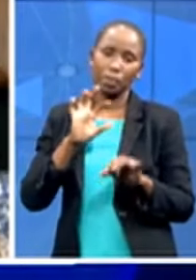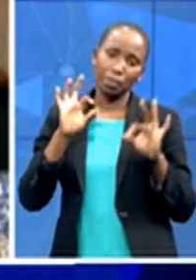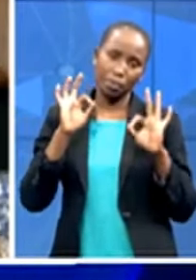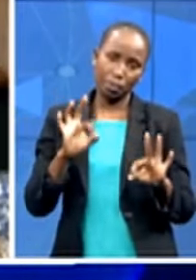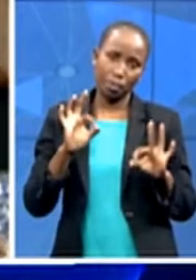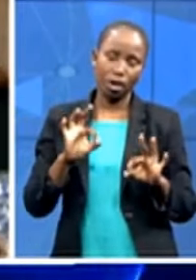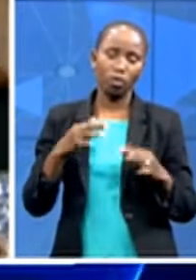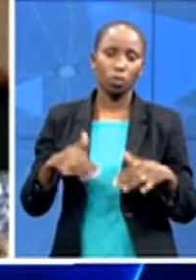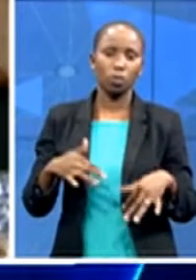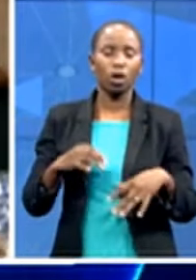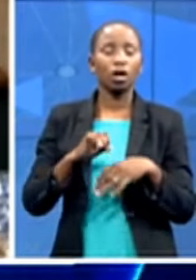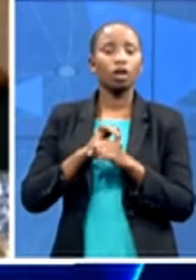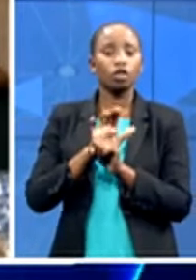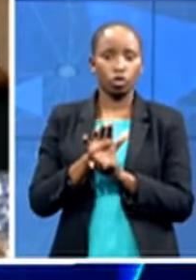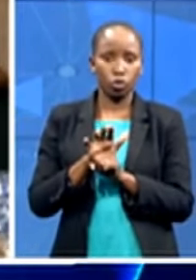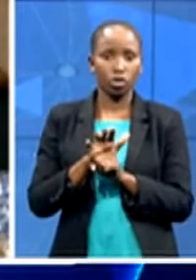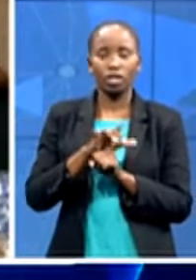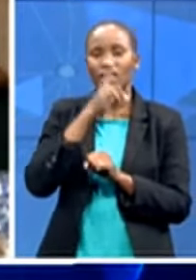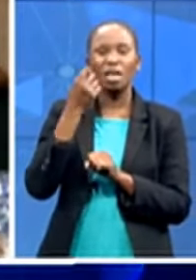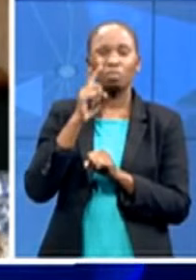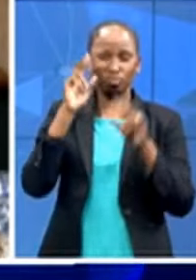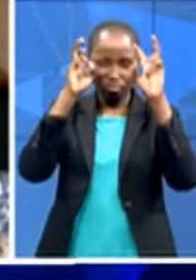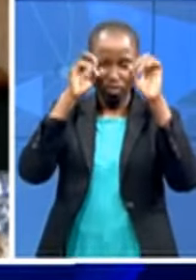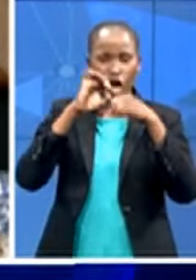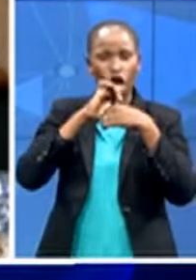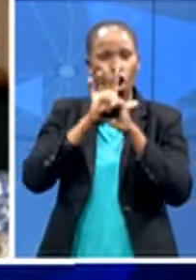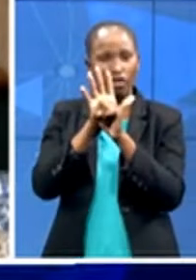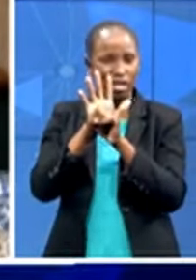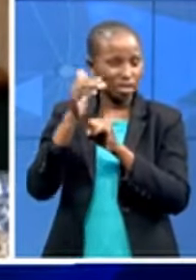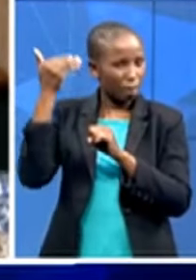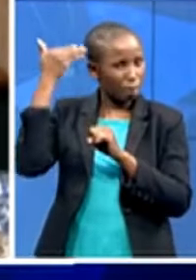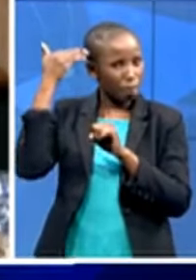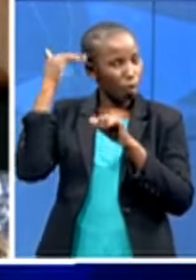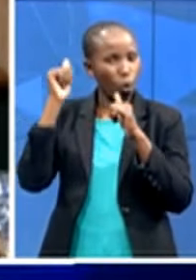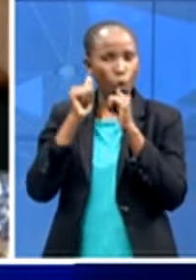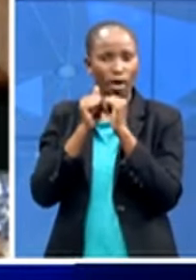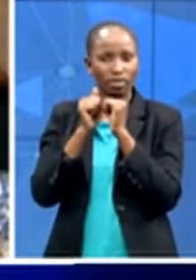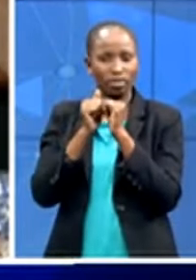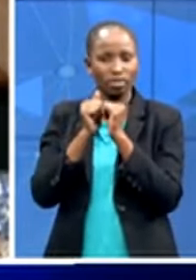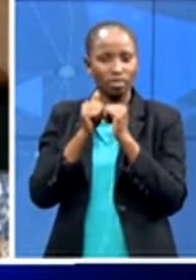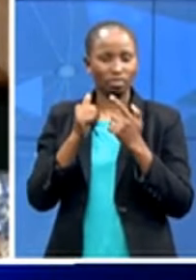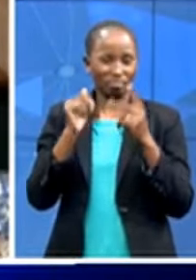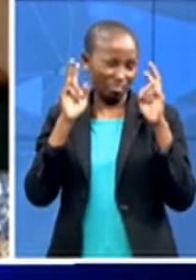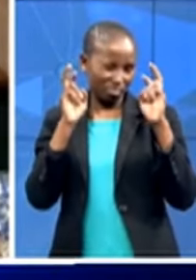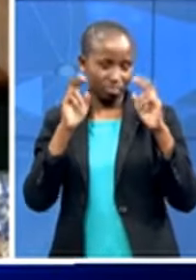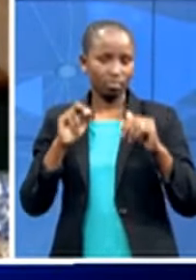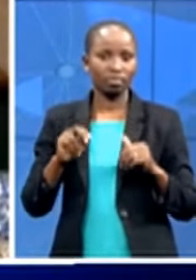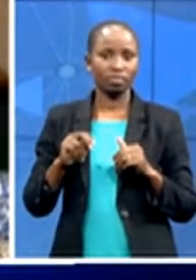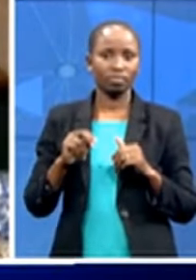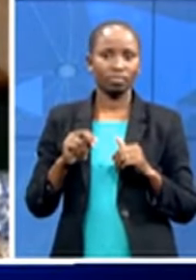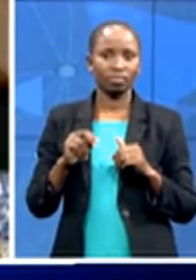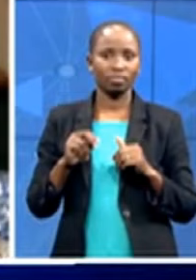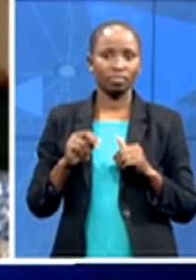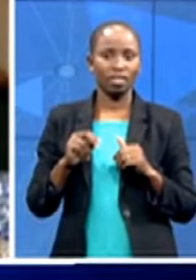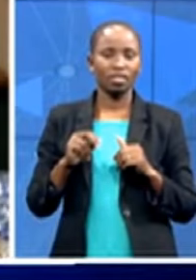brain or the um the um neuro the or seeing a proper neurological manifestations of the illness itself